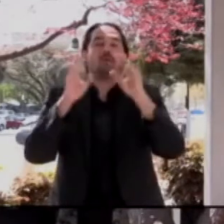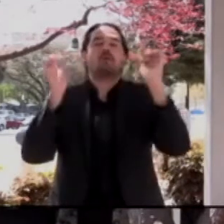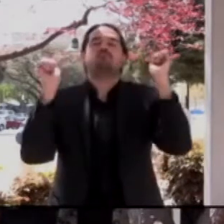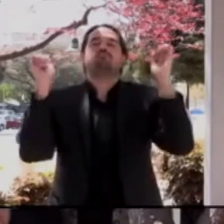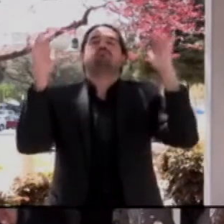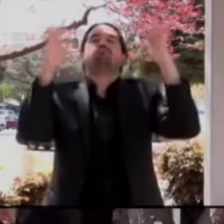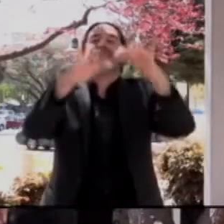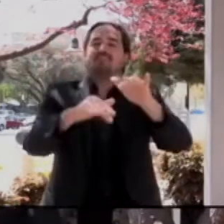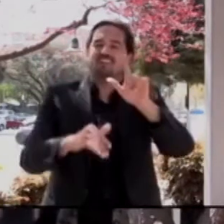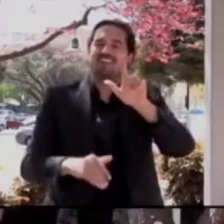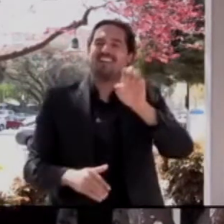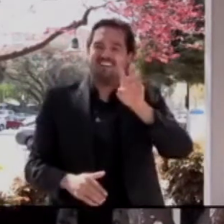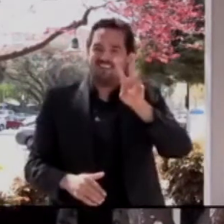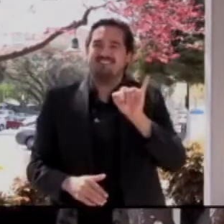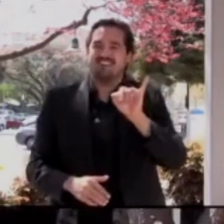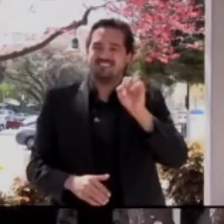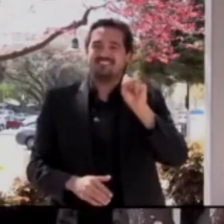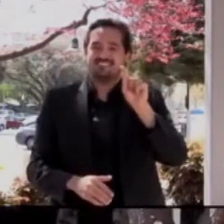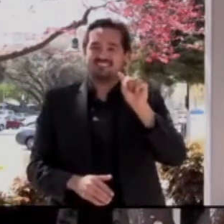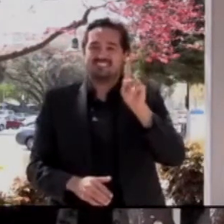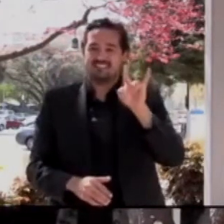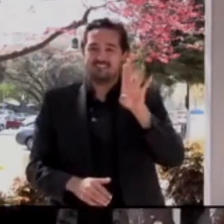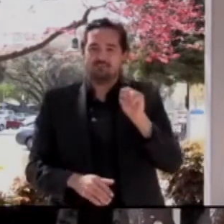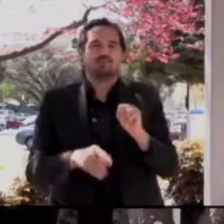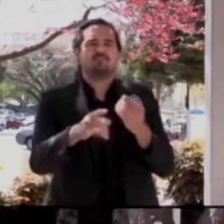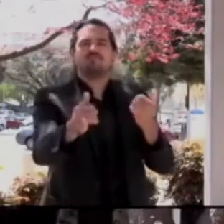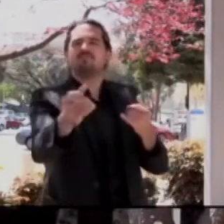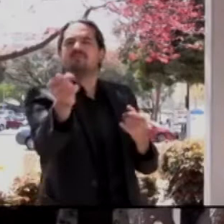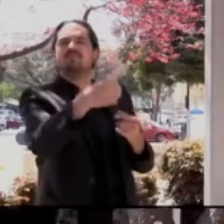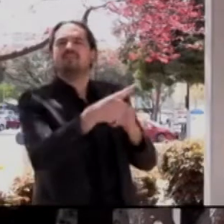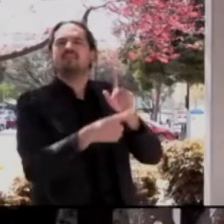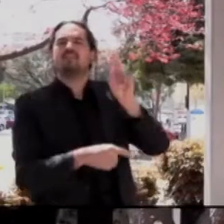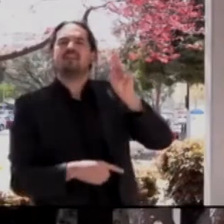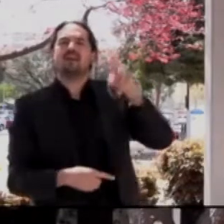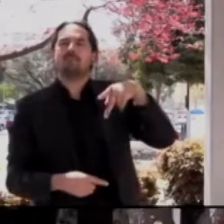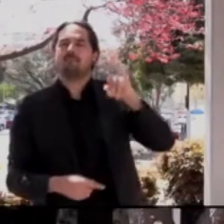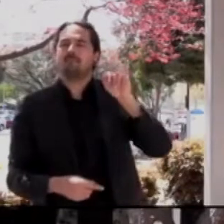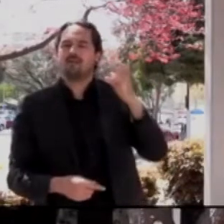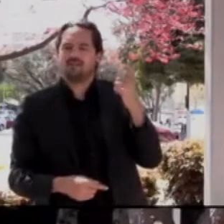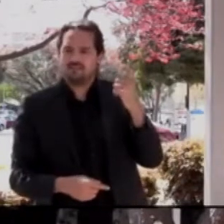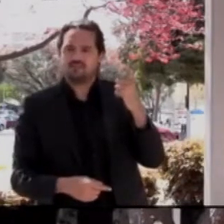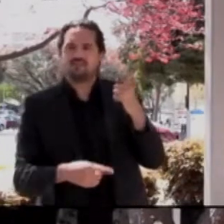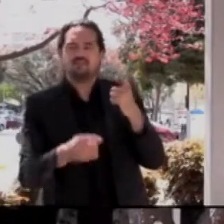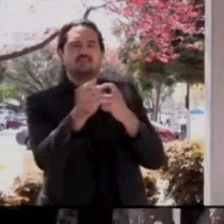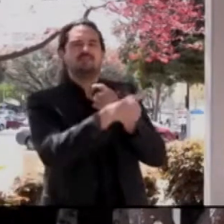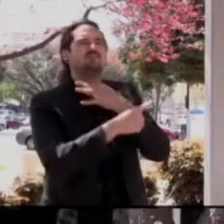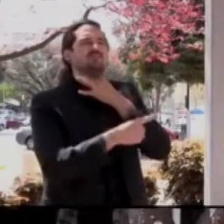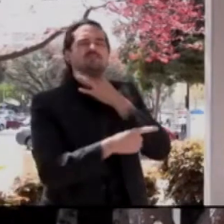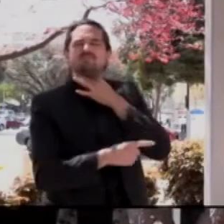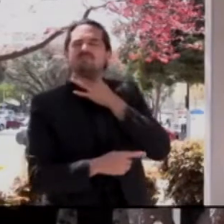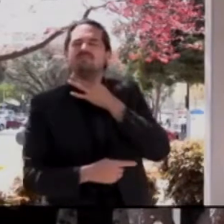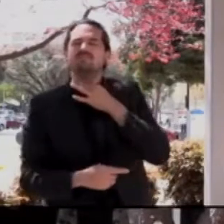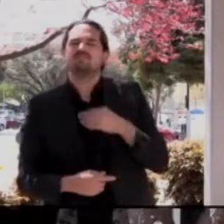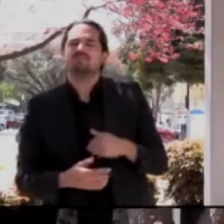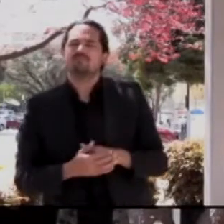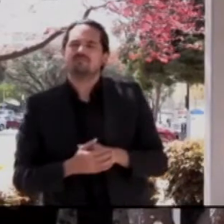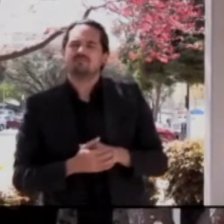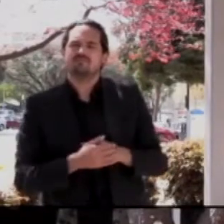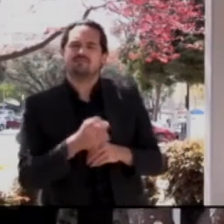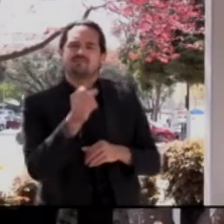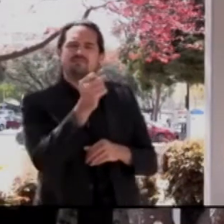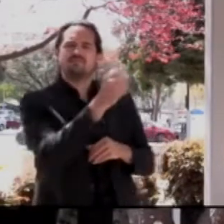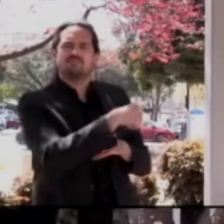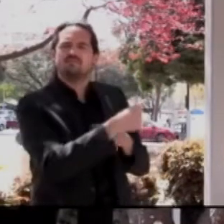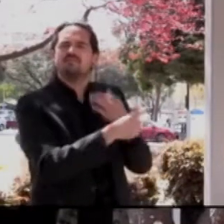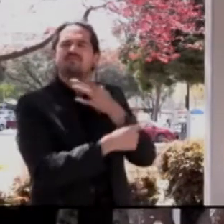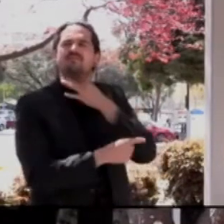Dr. Christy Scheibach. One just quick factual question. How many doses of the